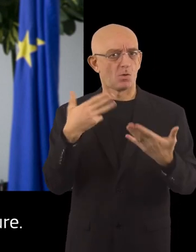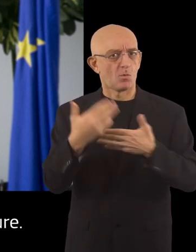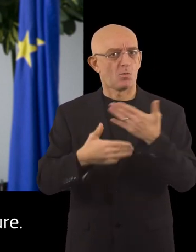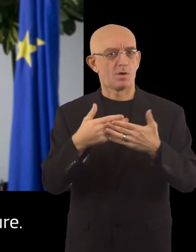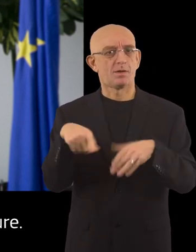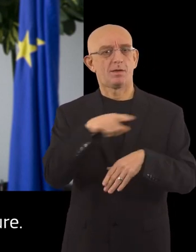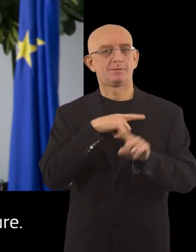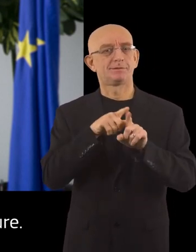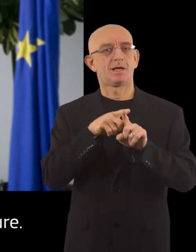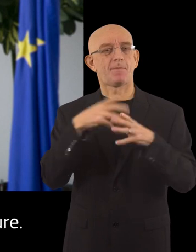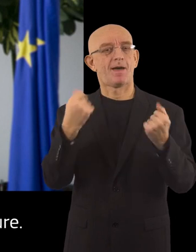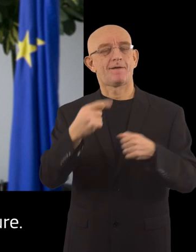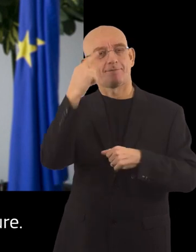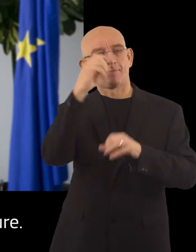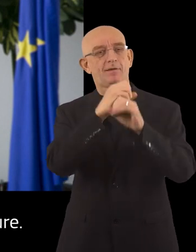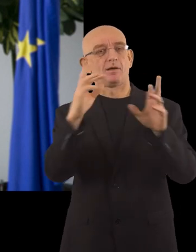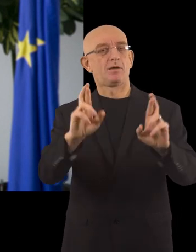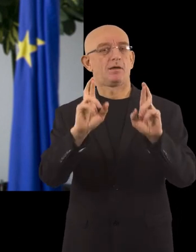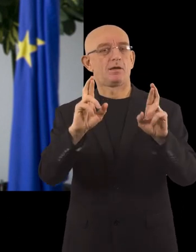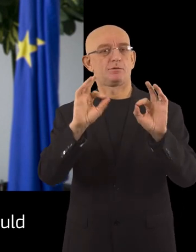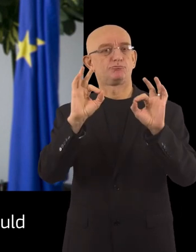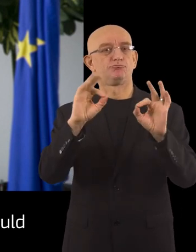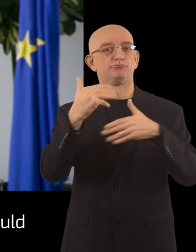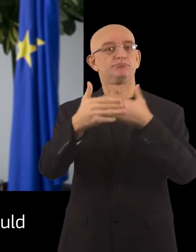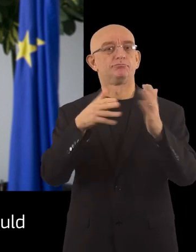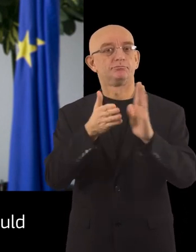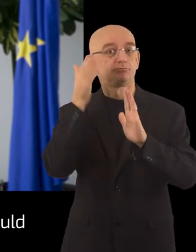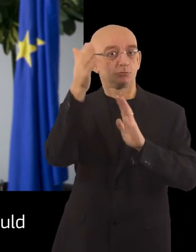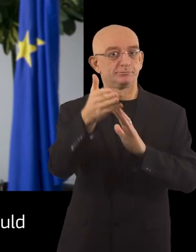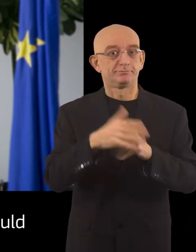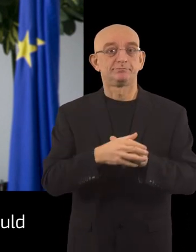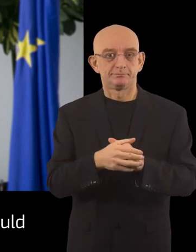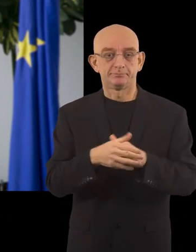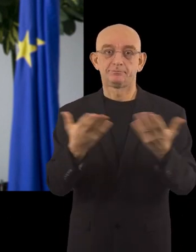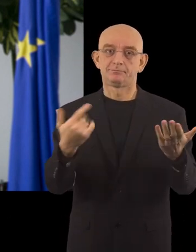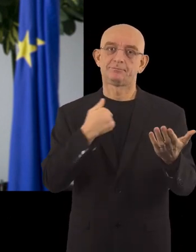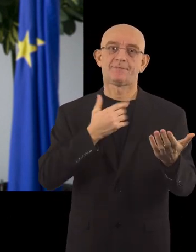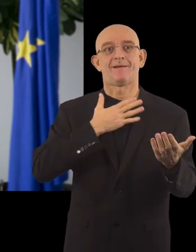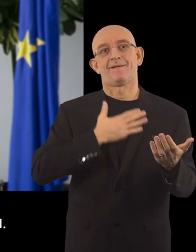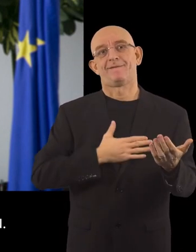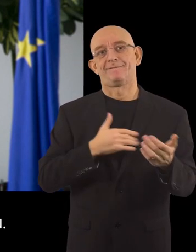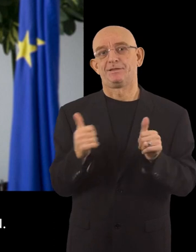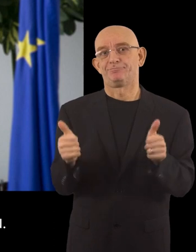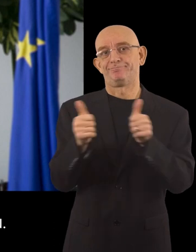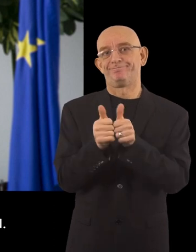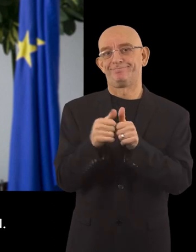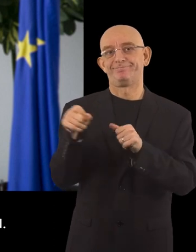and this gives us hope for a brighter future. Katharina, would like to tell you that I would have loved to share my office and screen